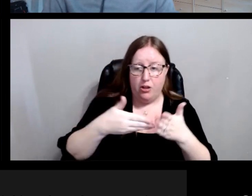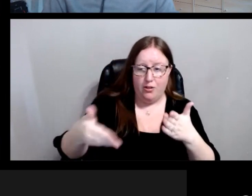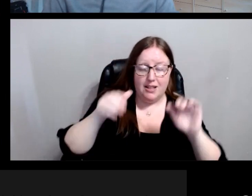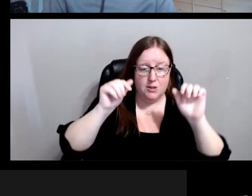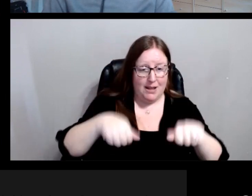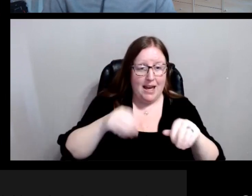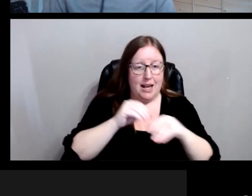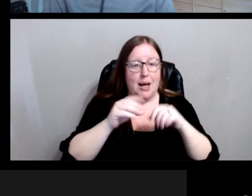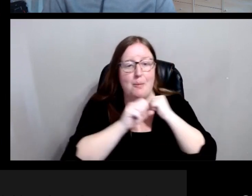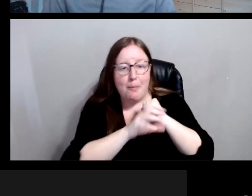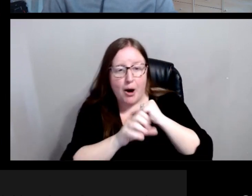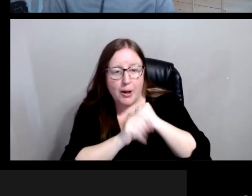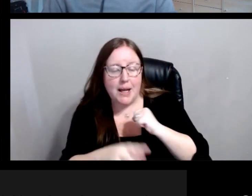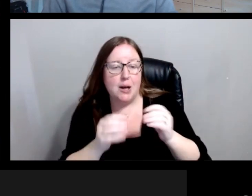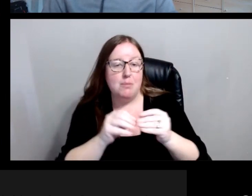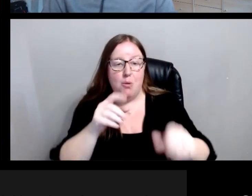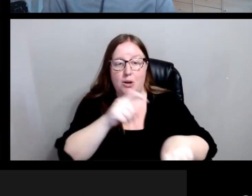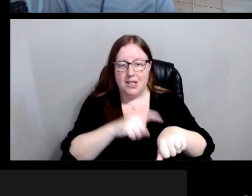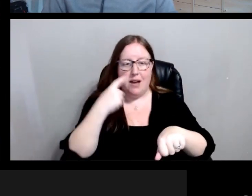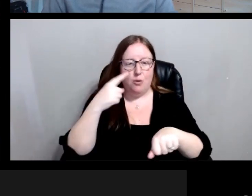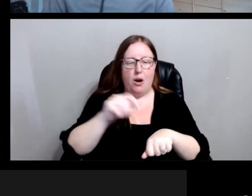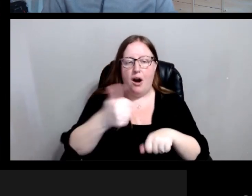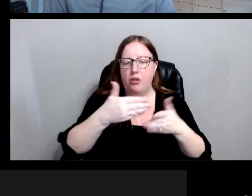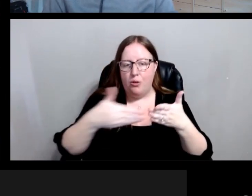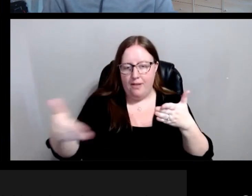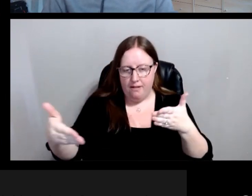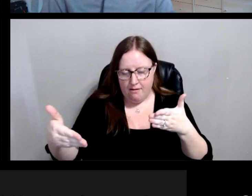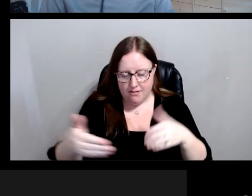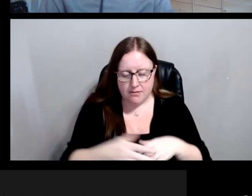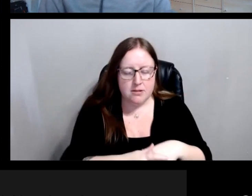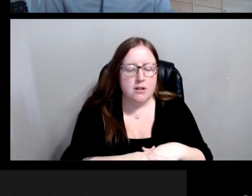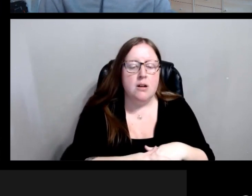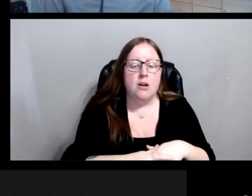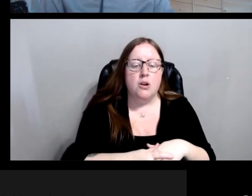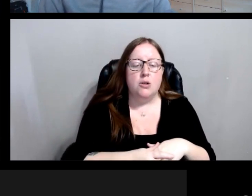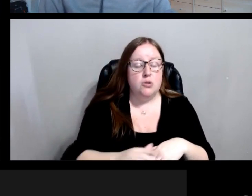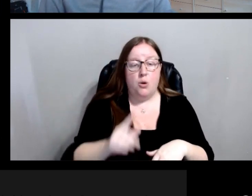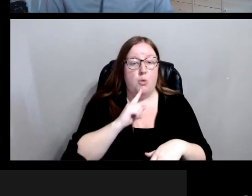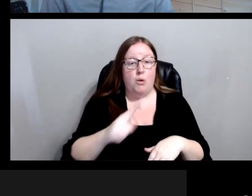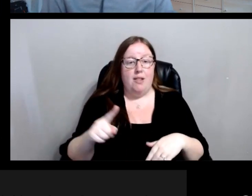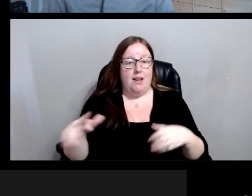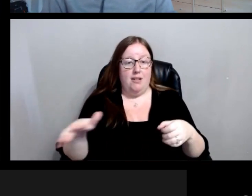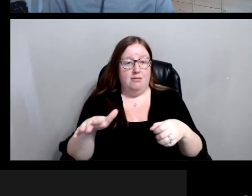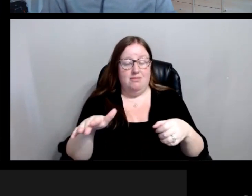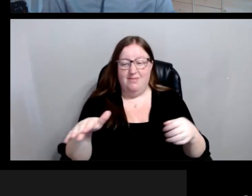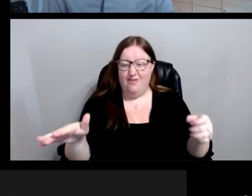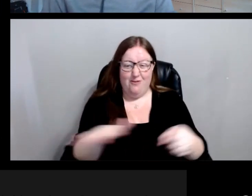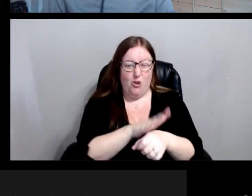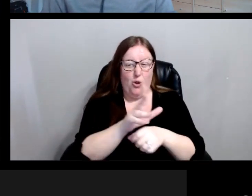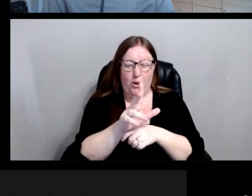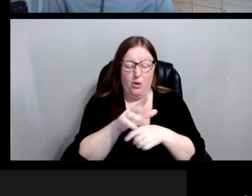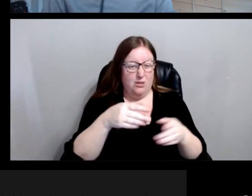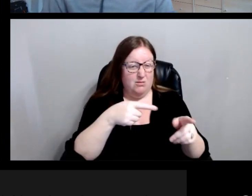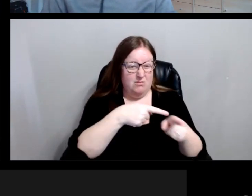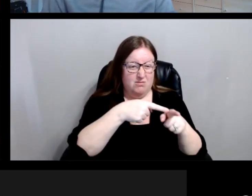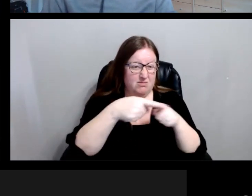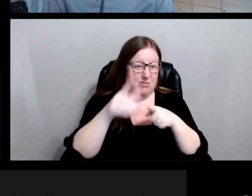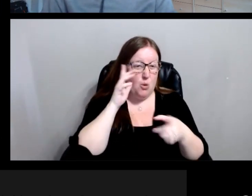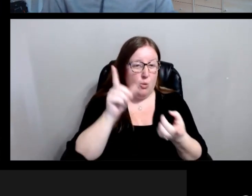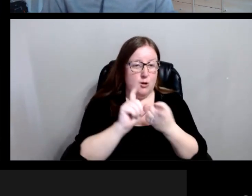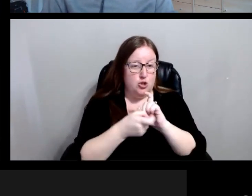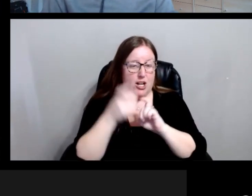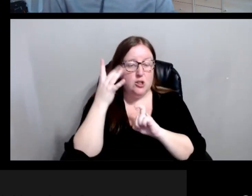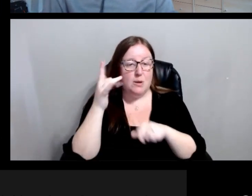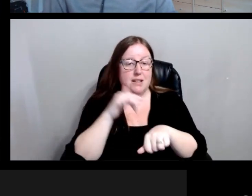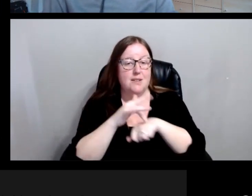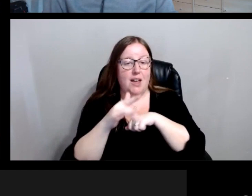marketing. We can, you know, free up time to do those other things. So, the entire fields are going to shift because of the